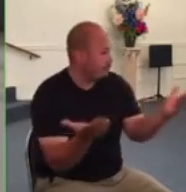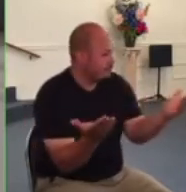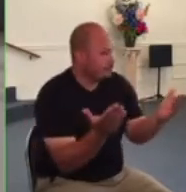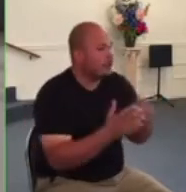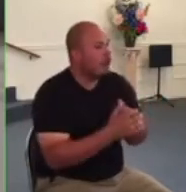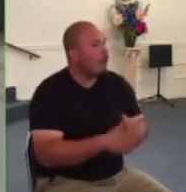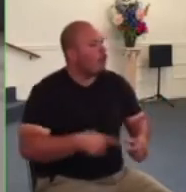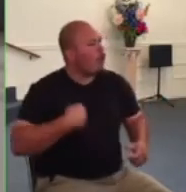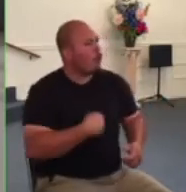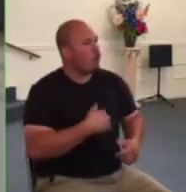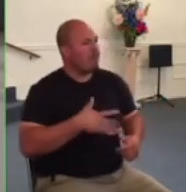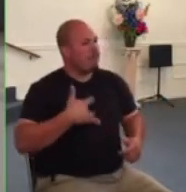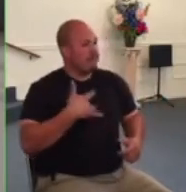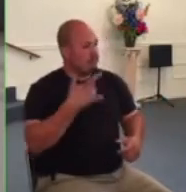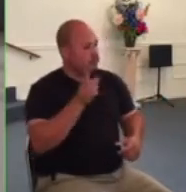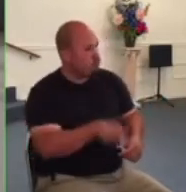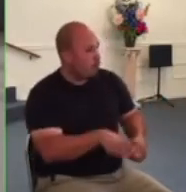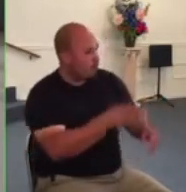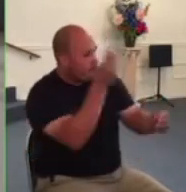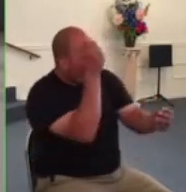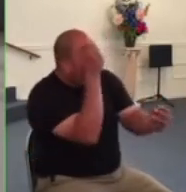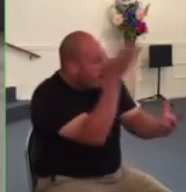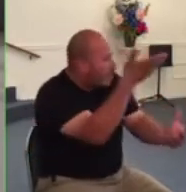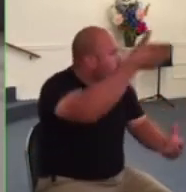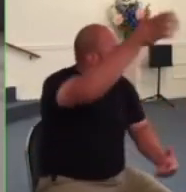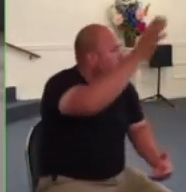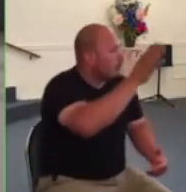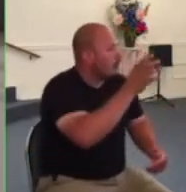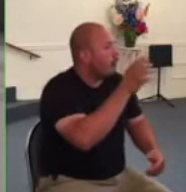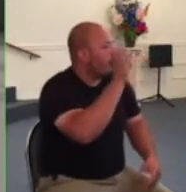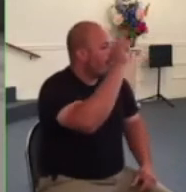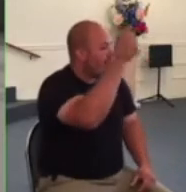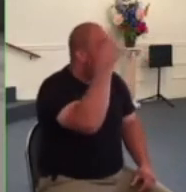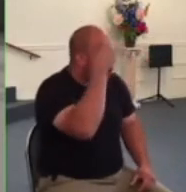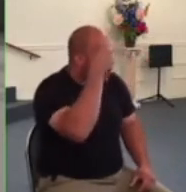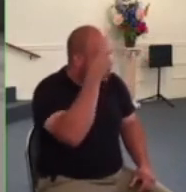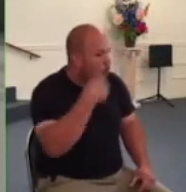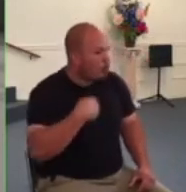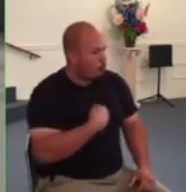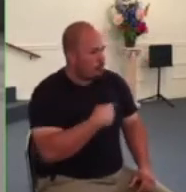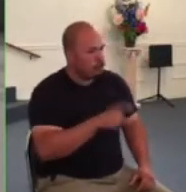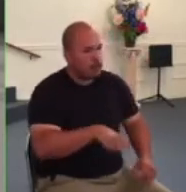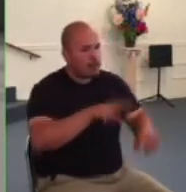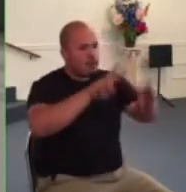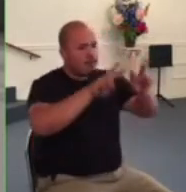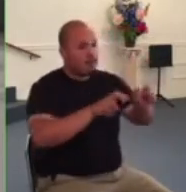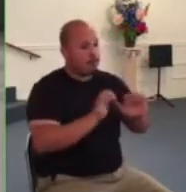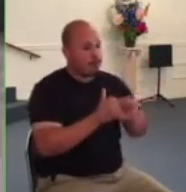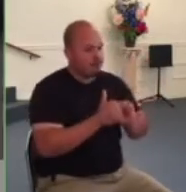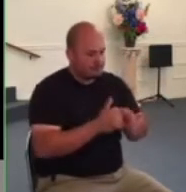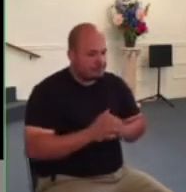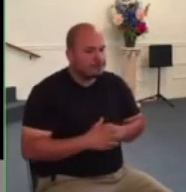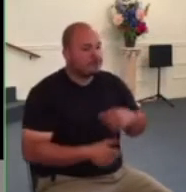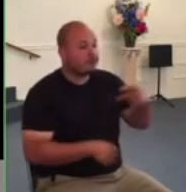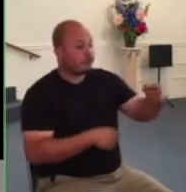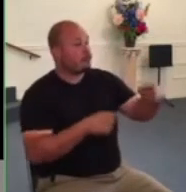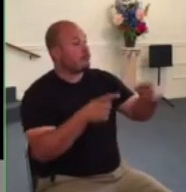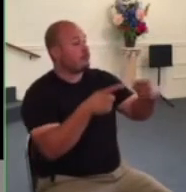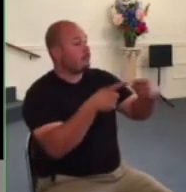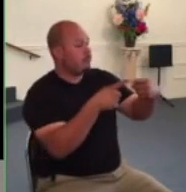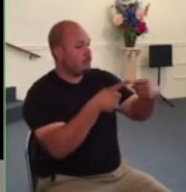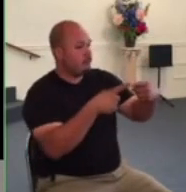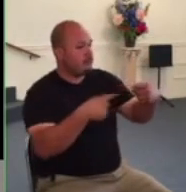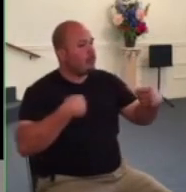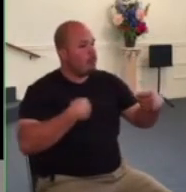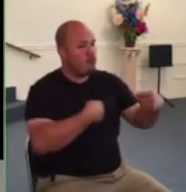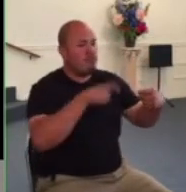guided by scripture should go something like this number one we must always